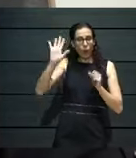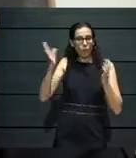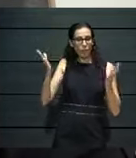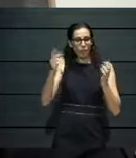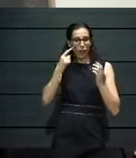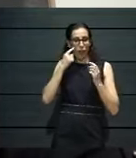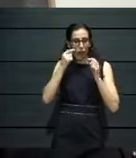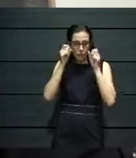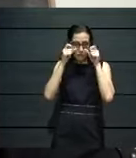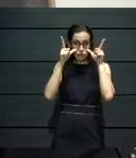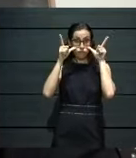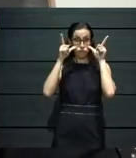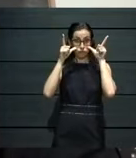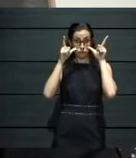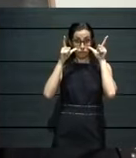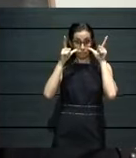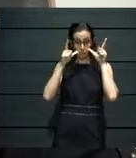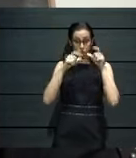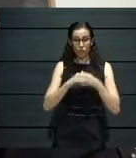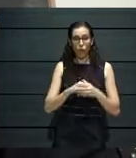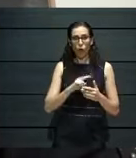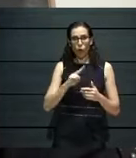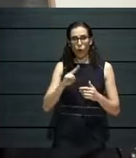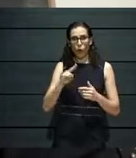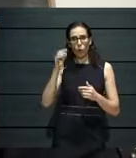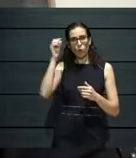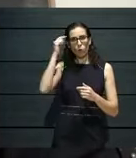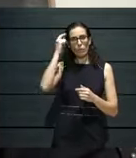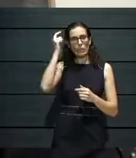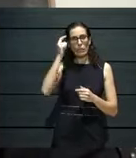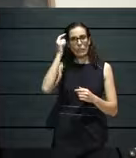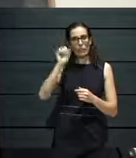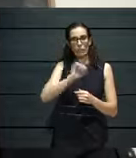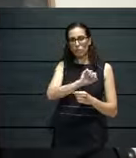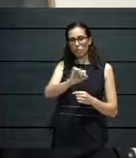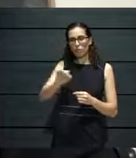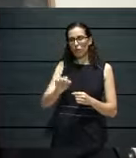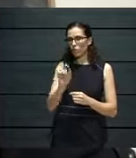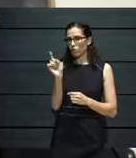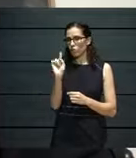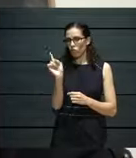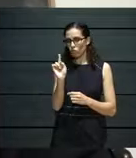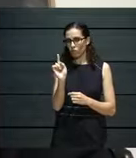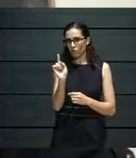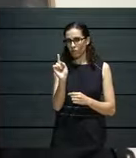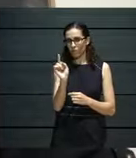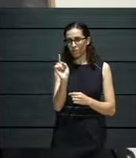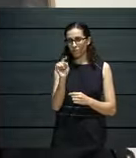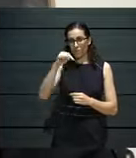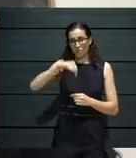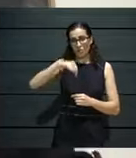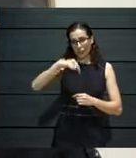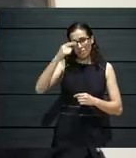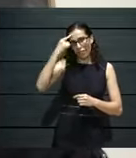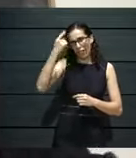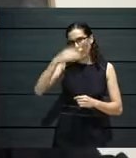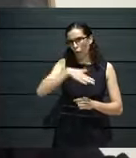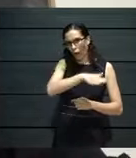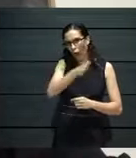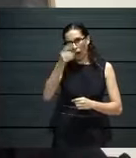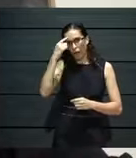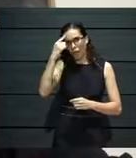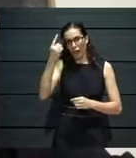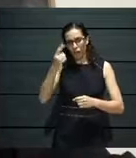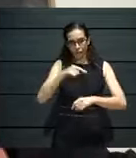And our objective with this was, considering with everybody, you know, what we are all going through, what we have been